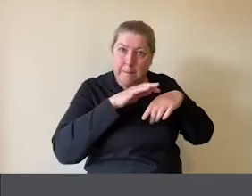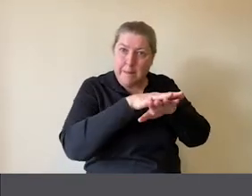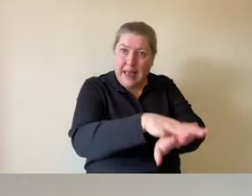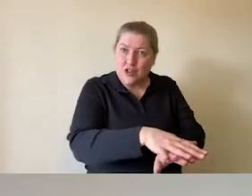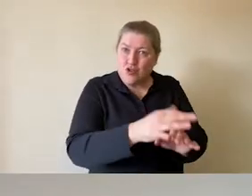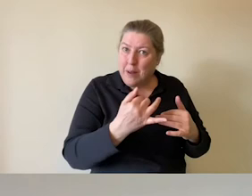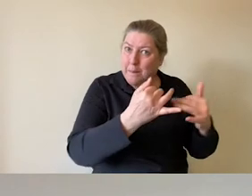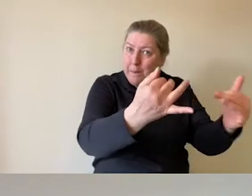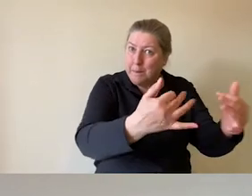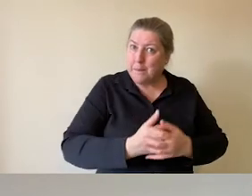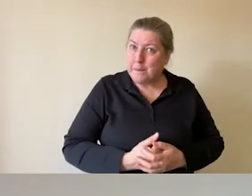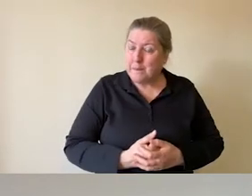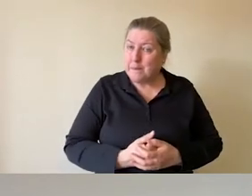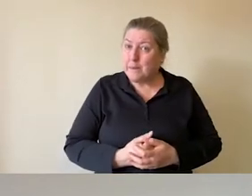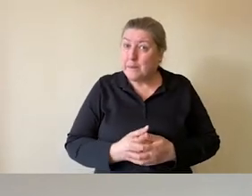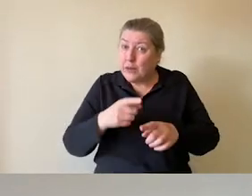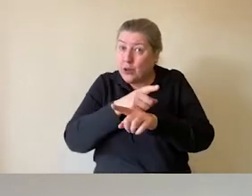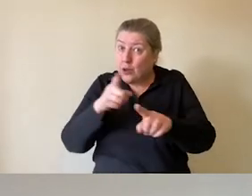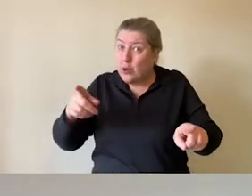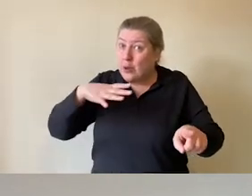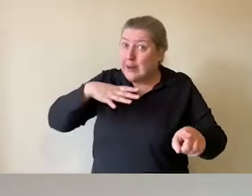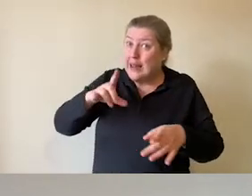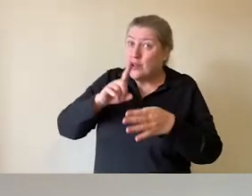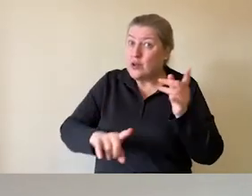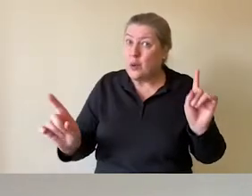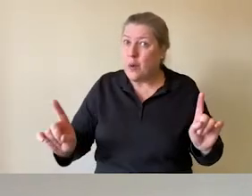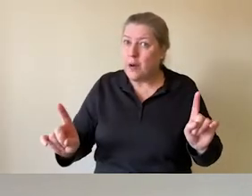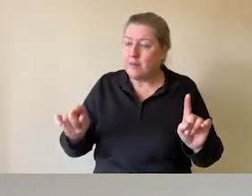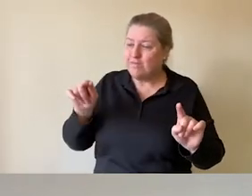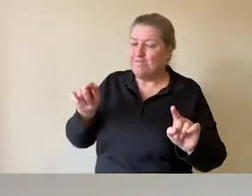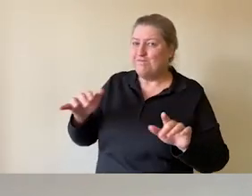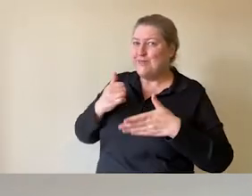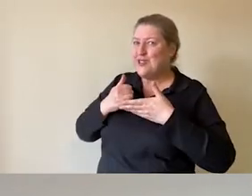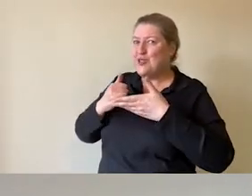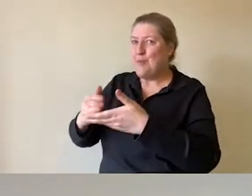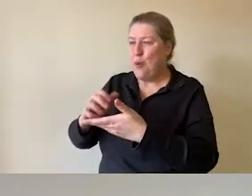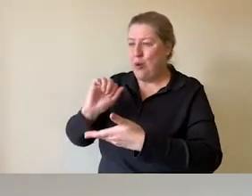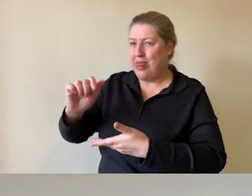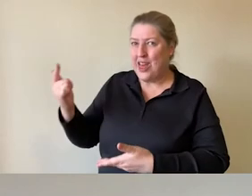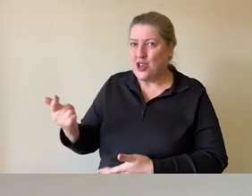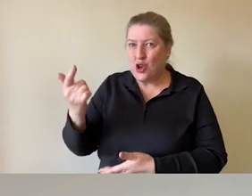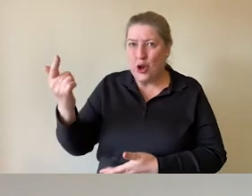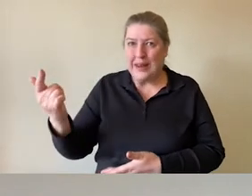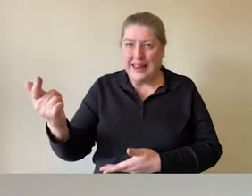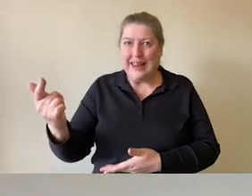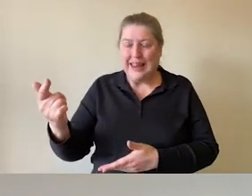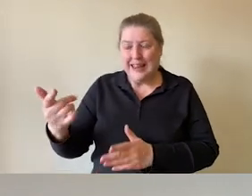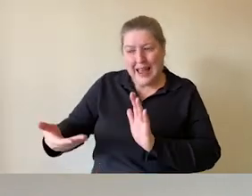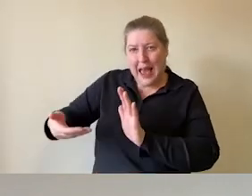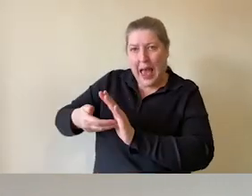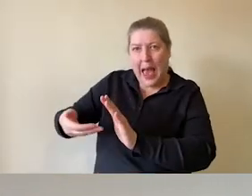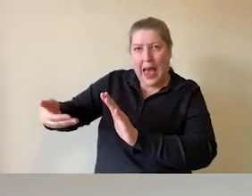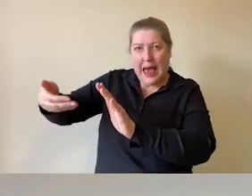But what you need to do is to support that journey by adding in